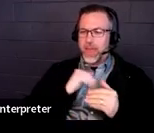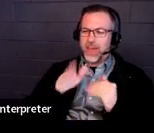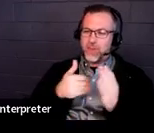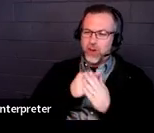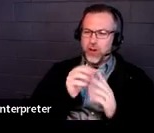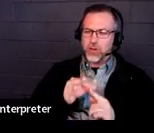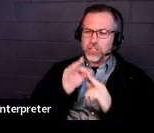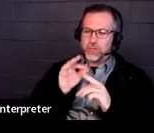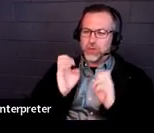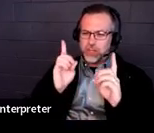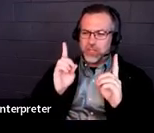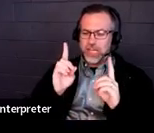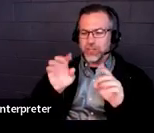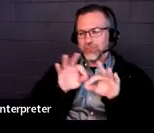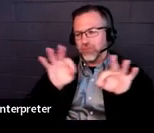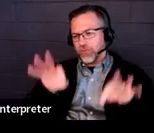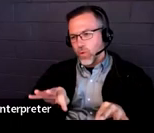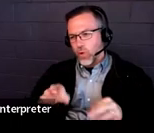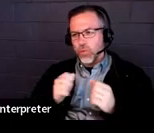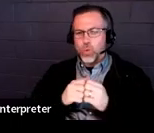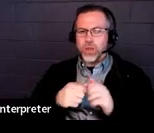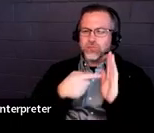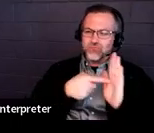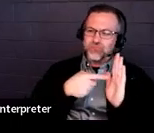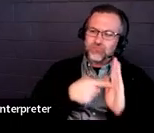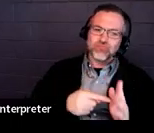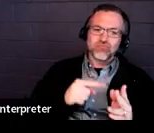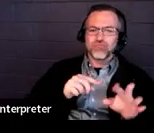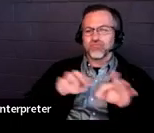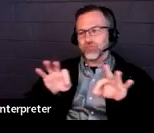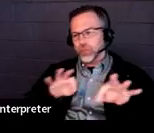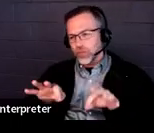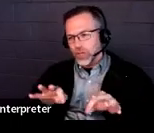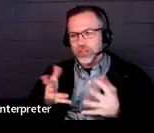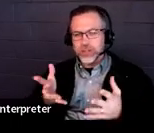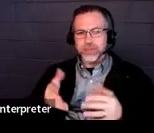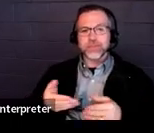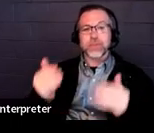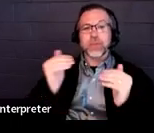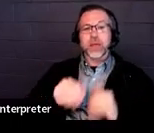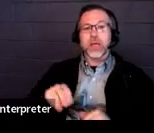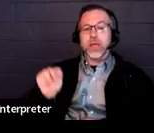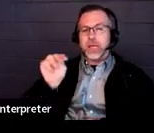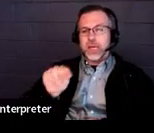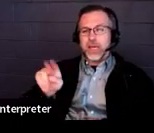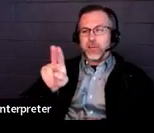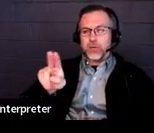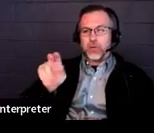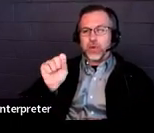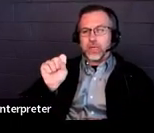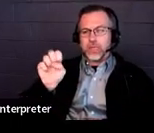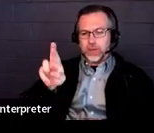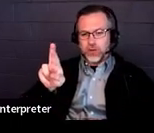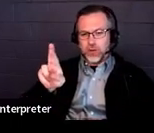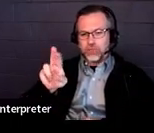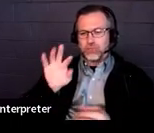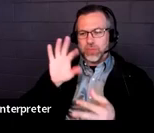instructions, directions and examples and a link to MUSER, the Maine Unified Special Ed Regulations.